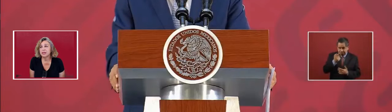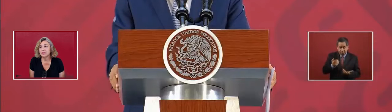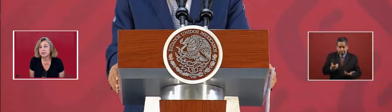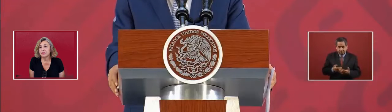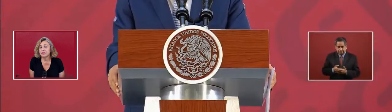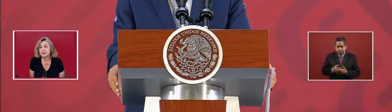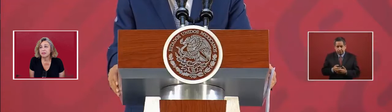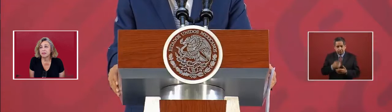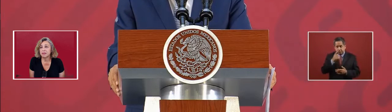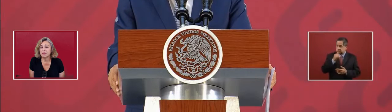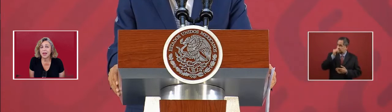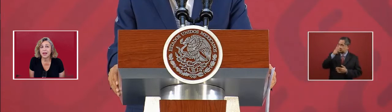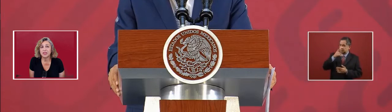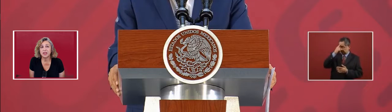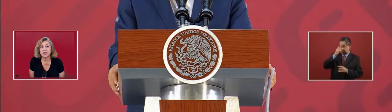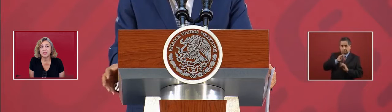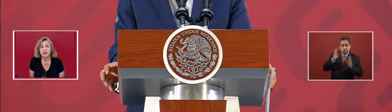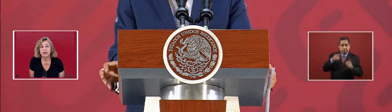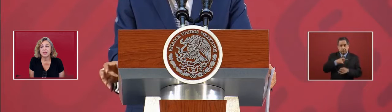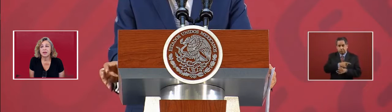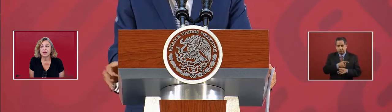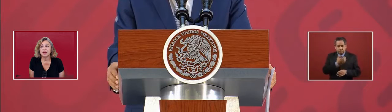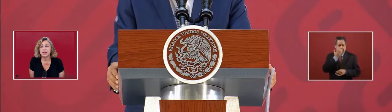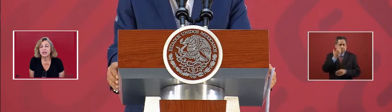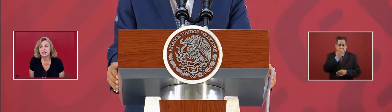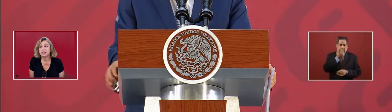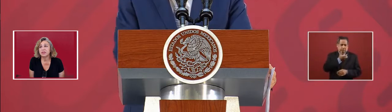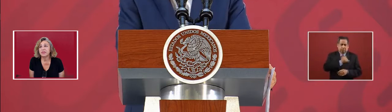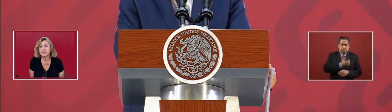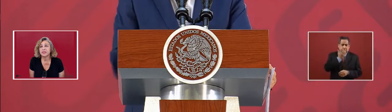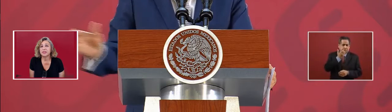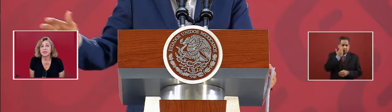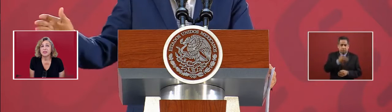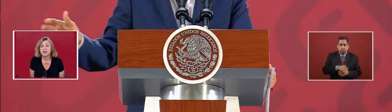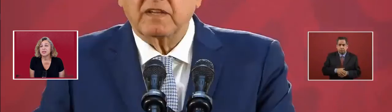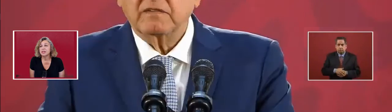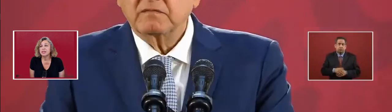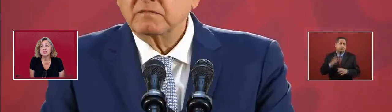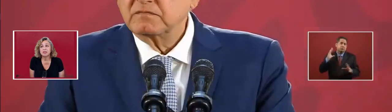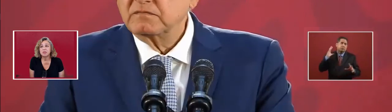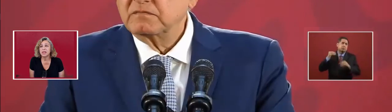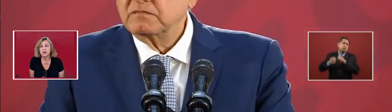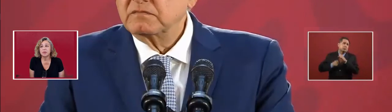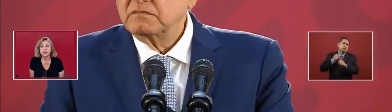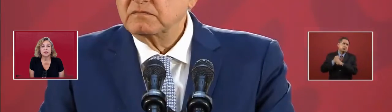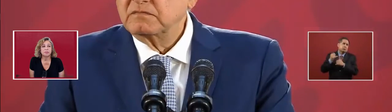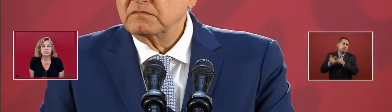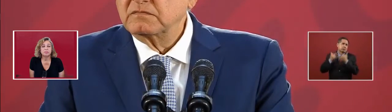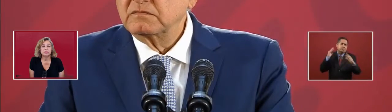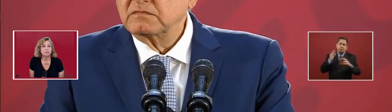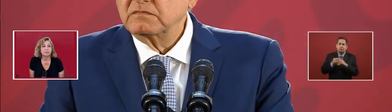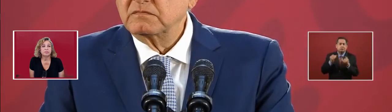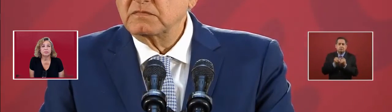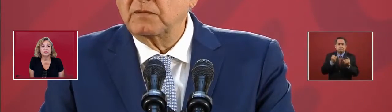because they're reactionary and conservatives. This has always happened.